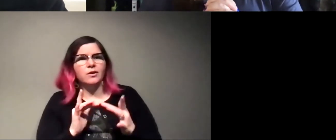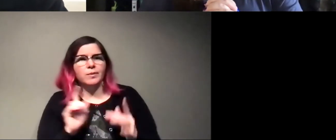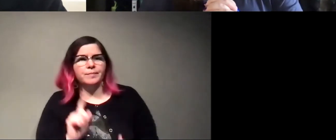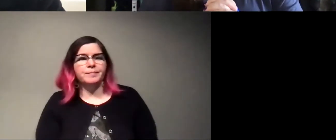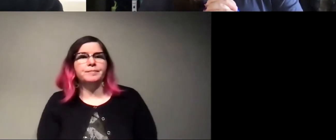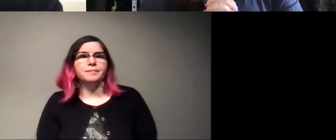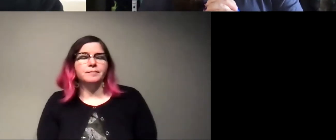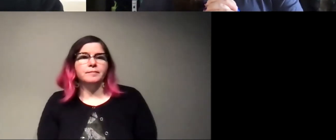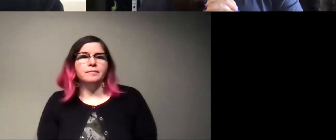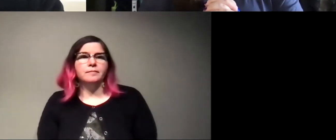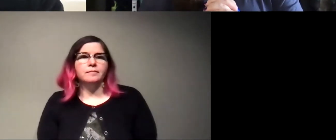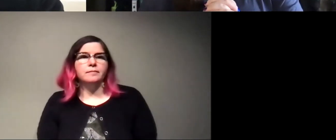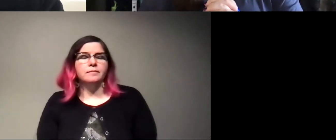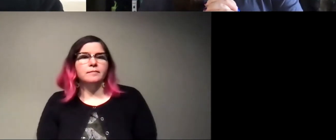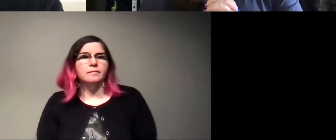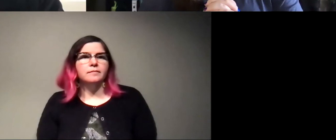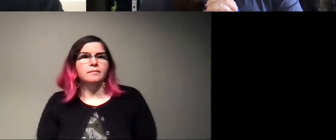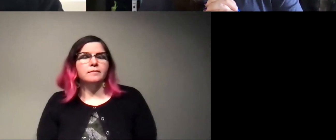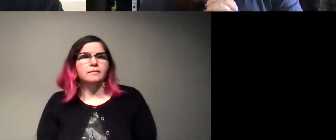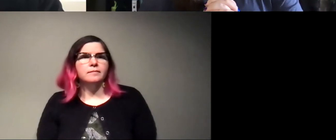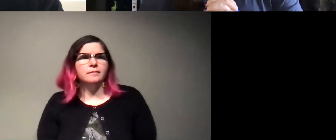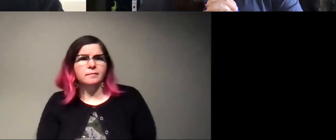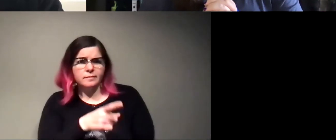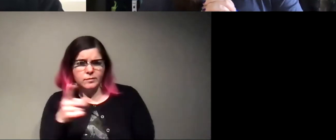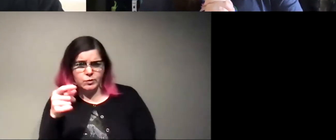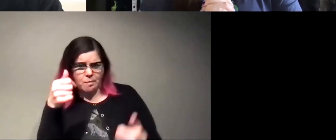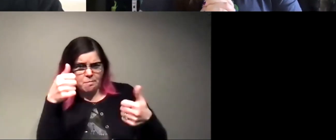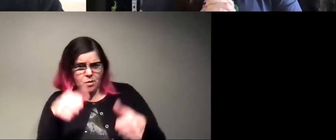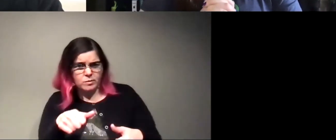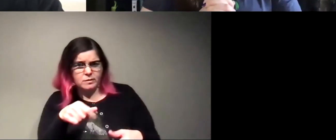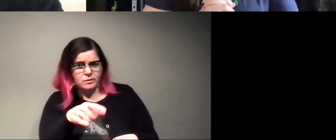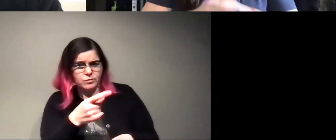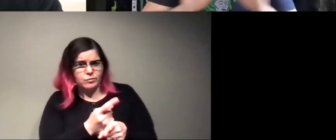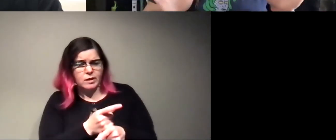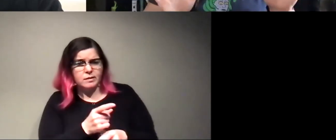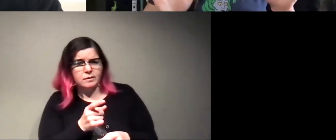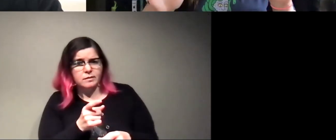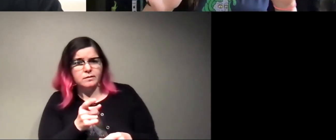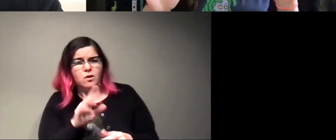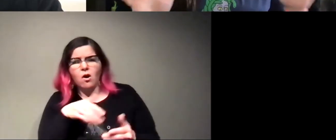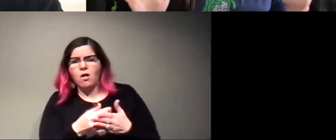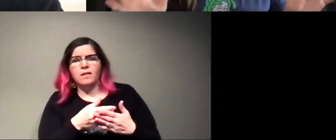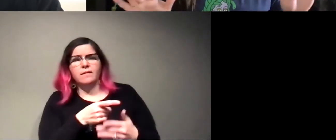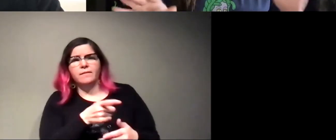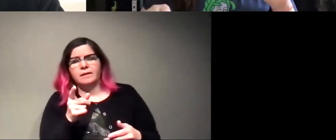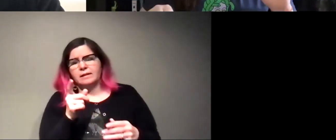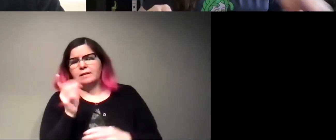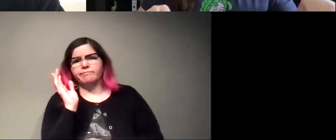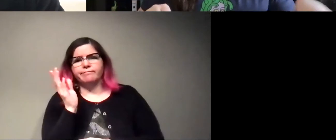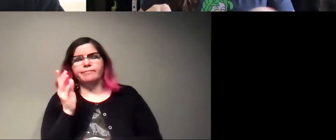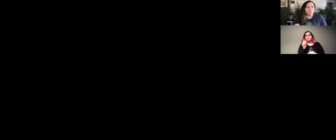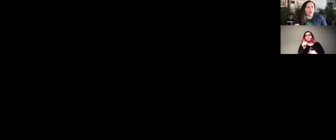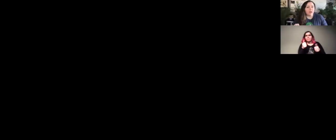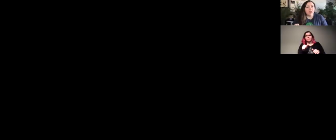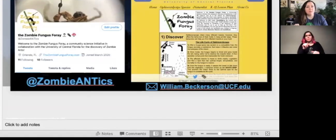Okay. Well, um, so if I'm not mistaken, um, you guys post these on. Yeah. So all of these, uh, sessions are posted to